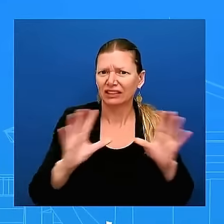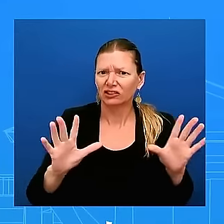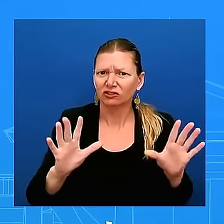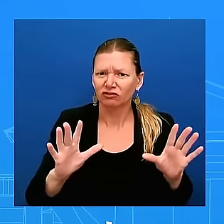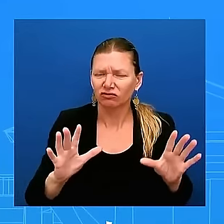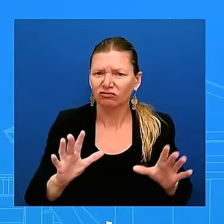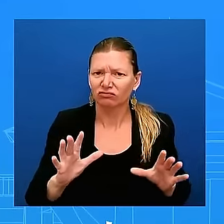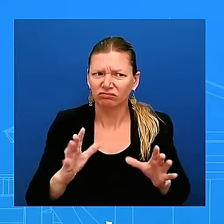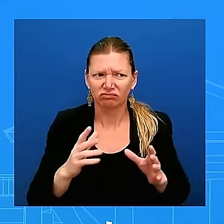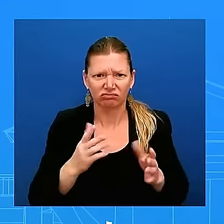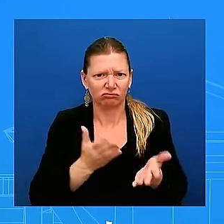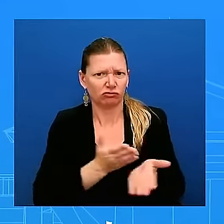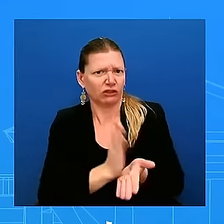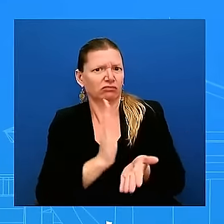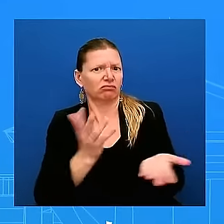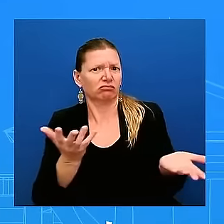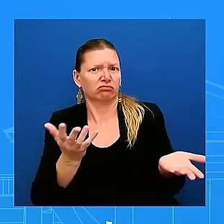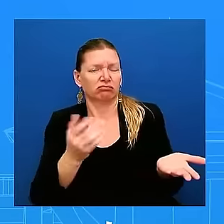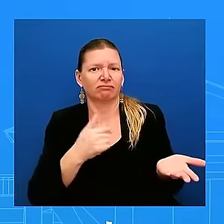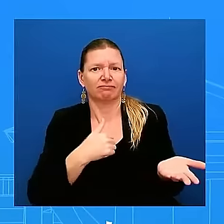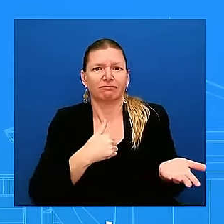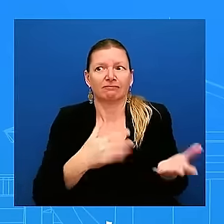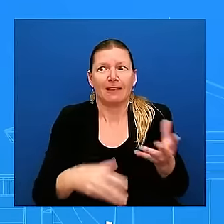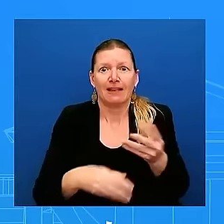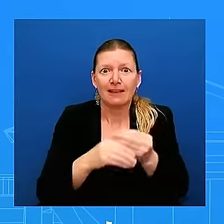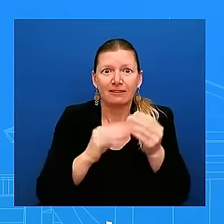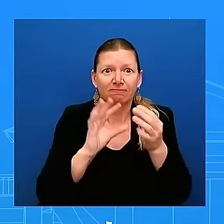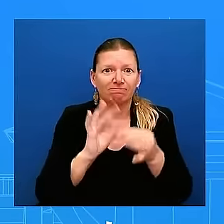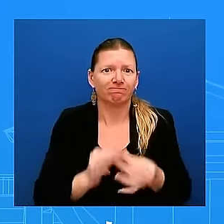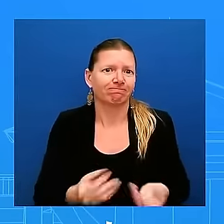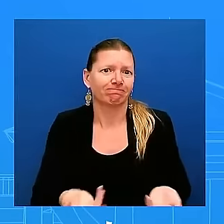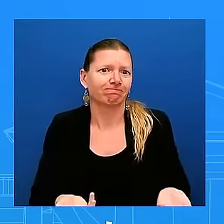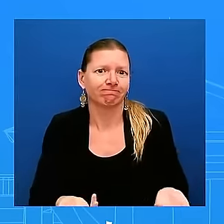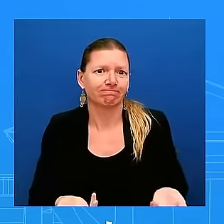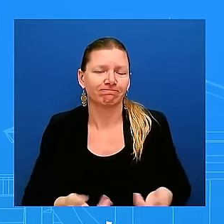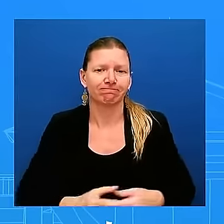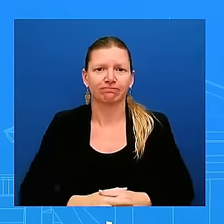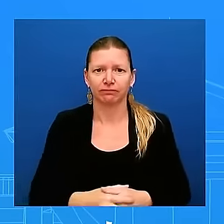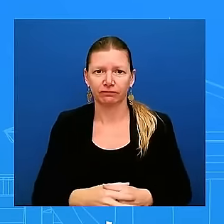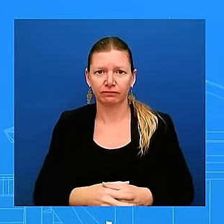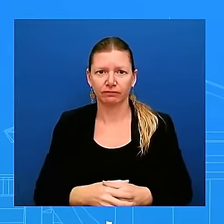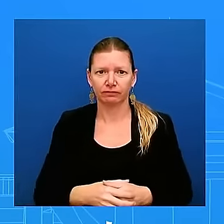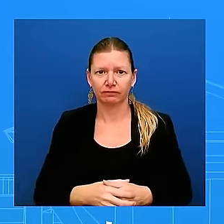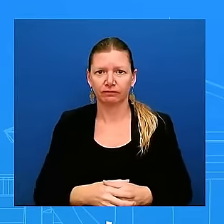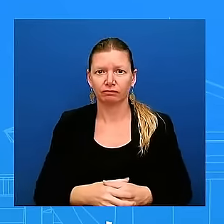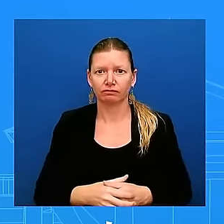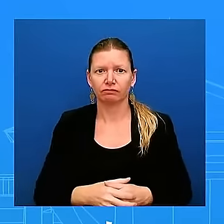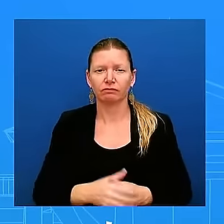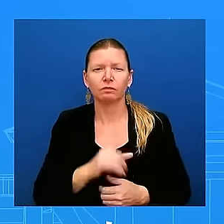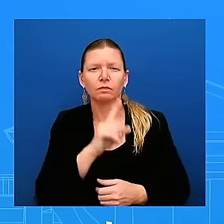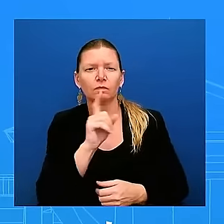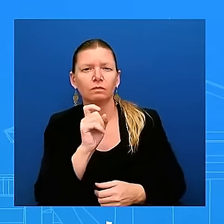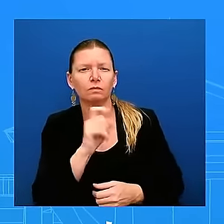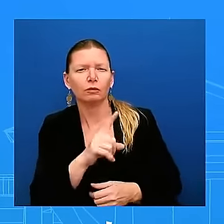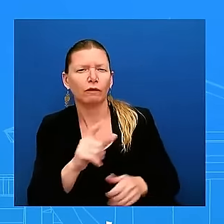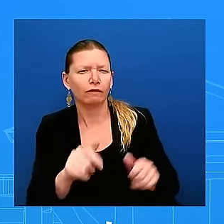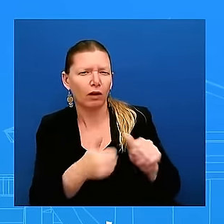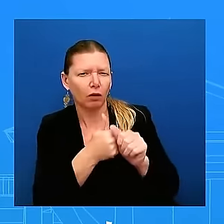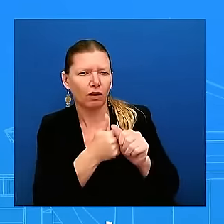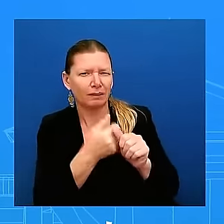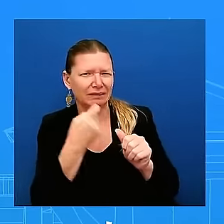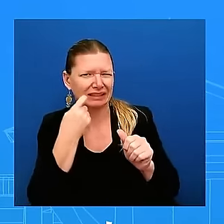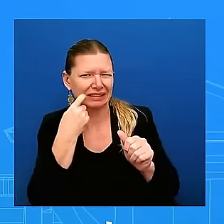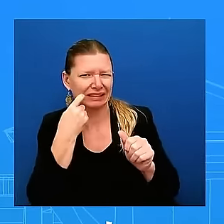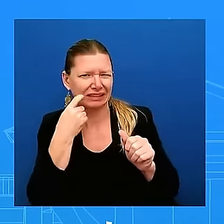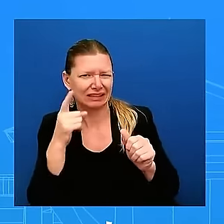beyond that to share i just do a follow-up from a colleague uh about venezuela uh so uh this the white house